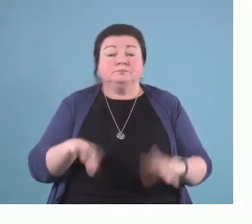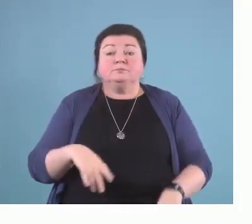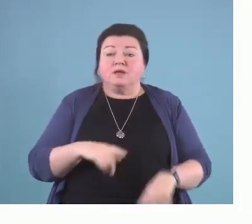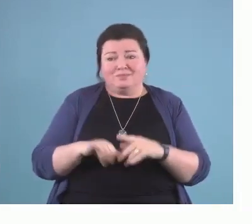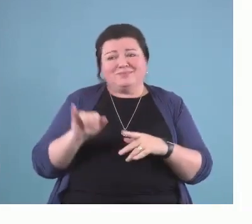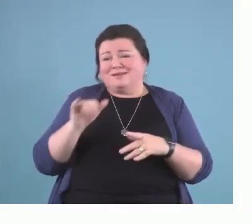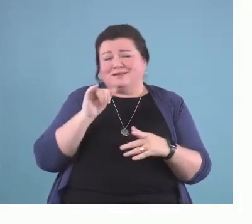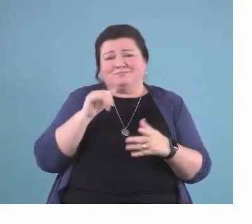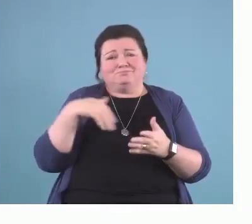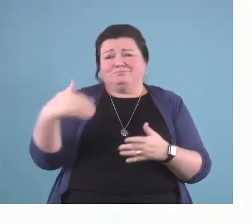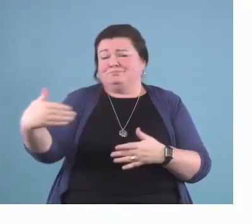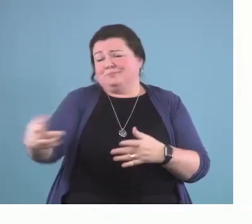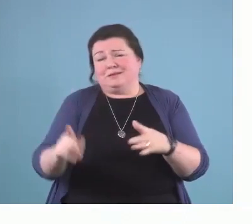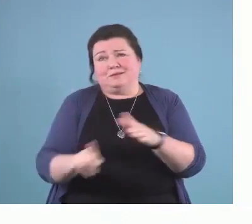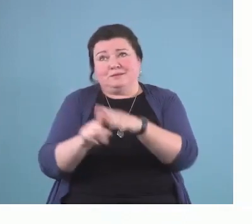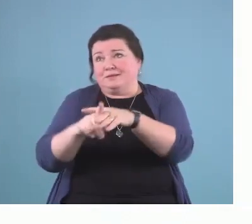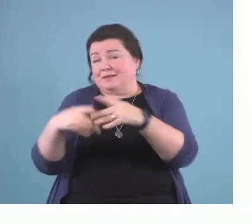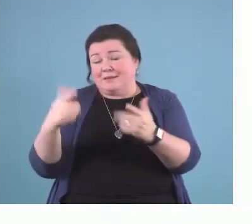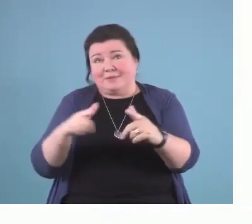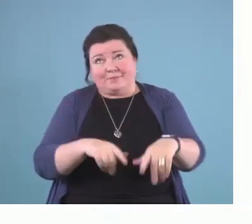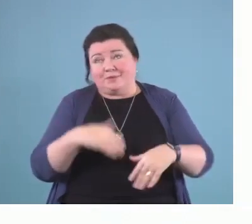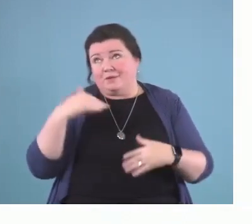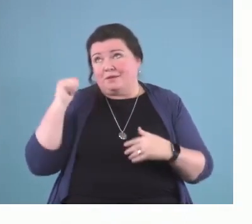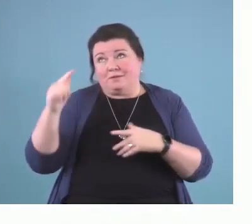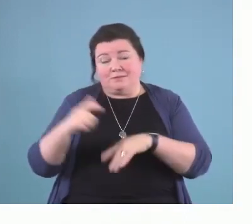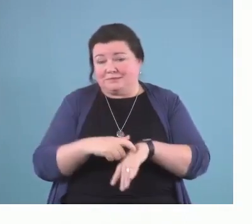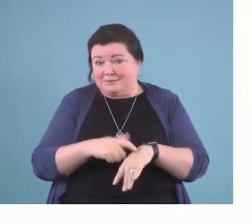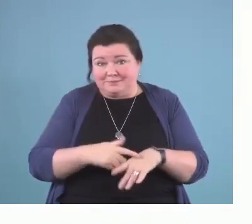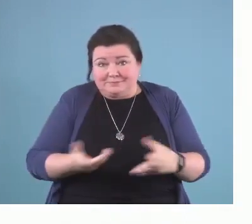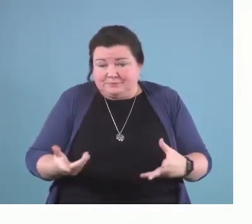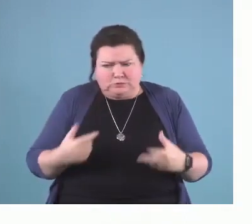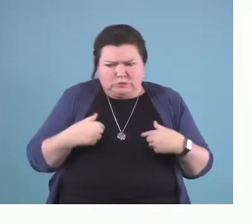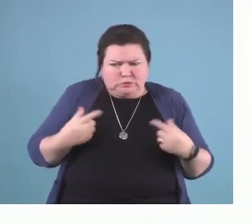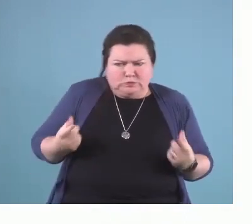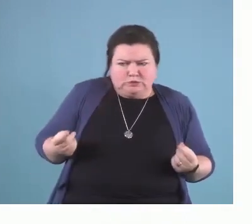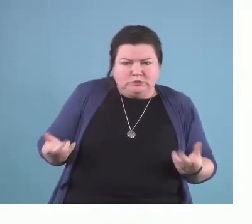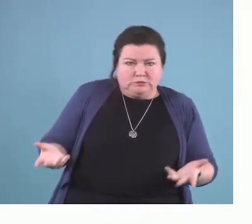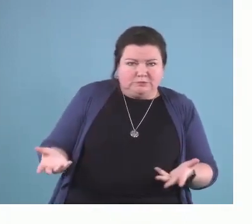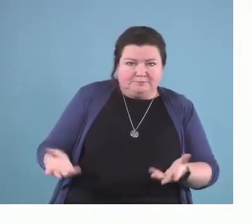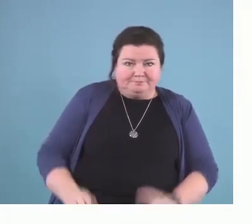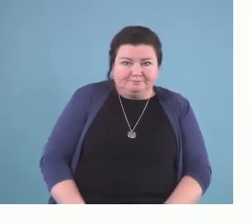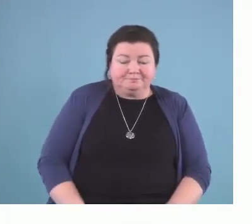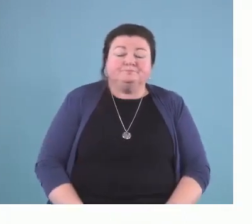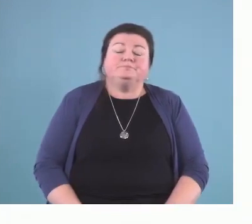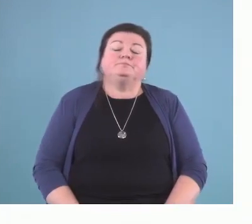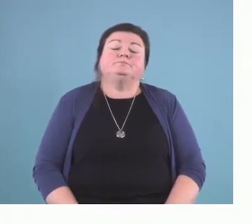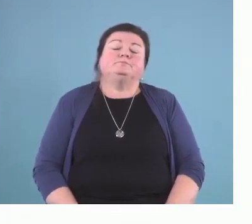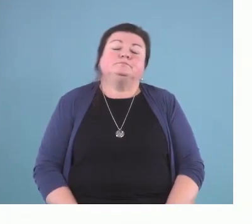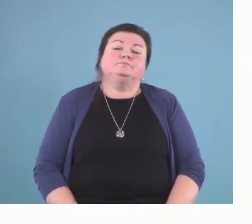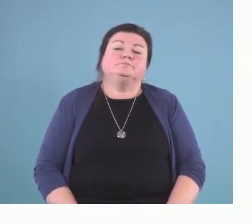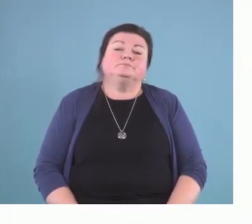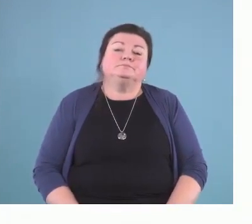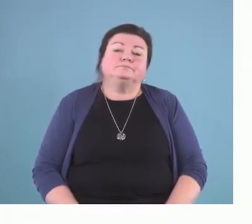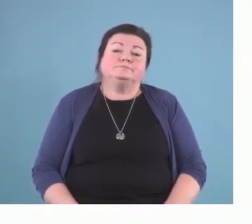It seems to happen all the time. And what do we do about it? So, what we've found is that many